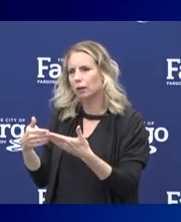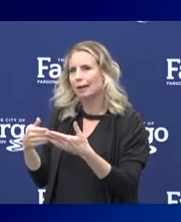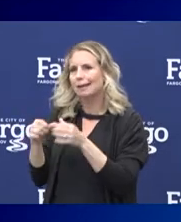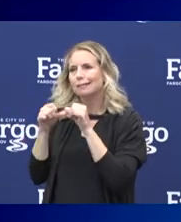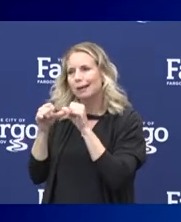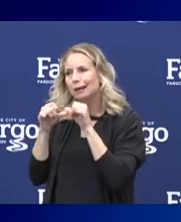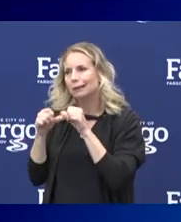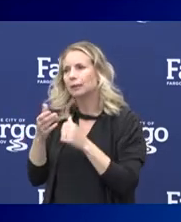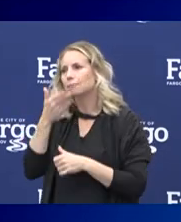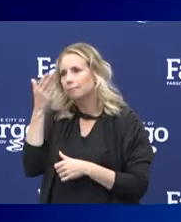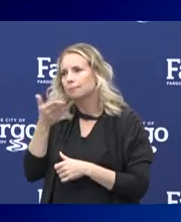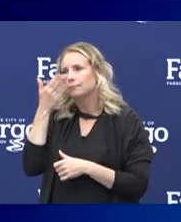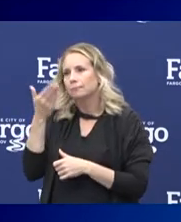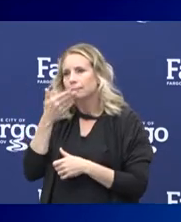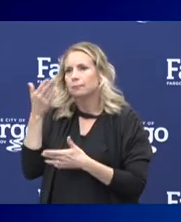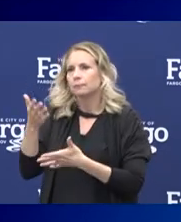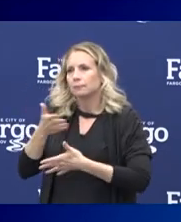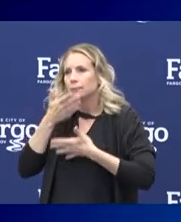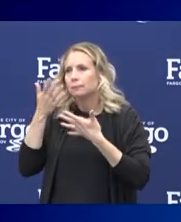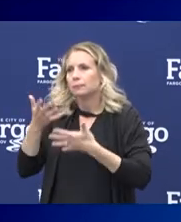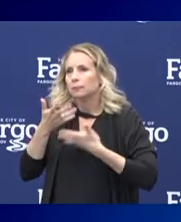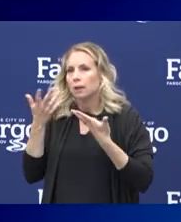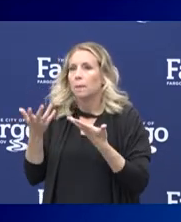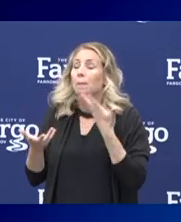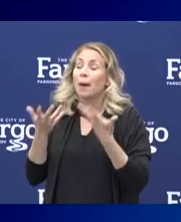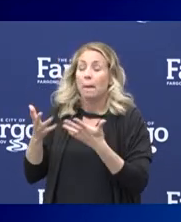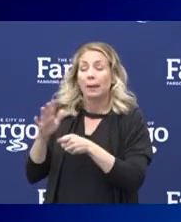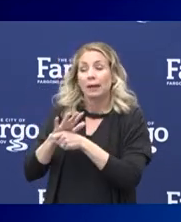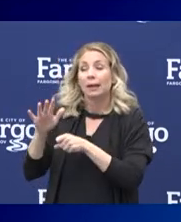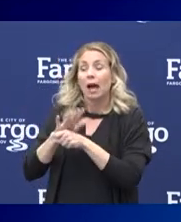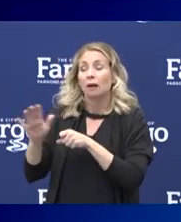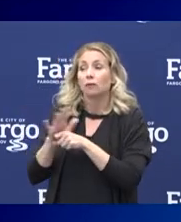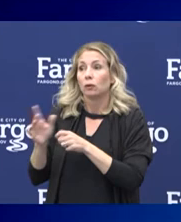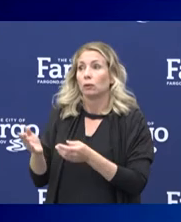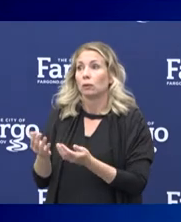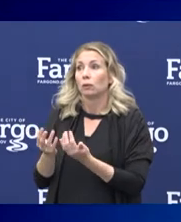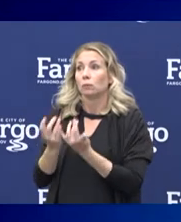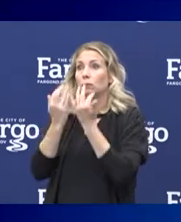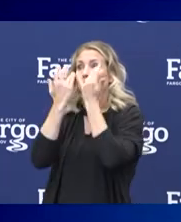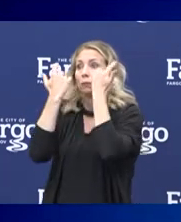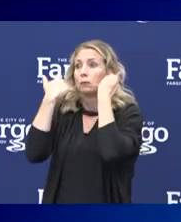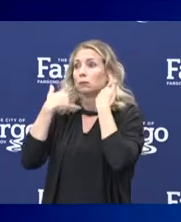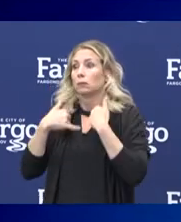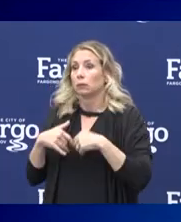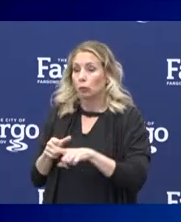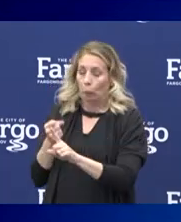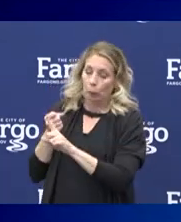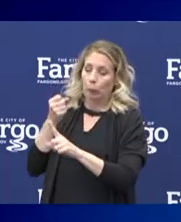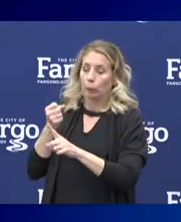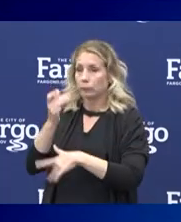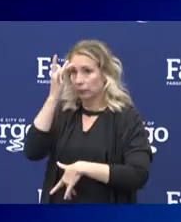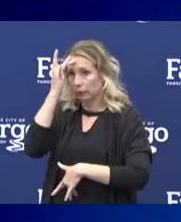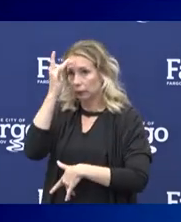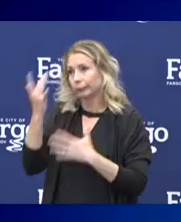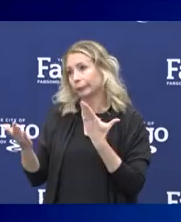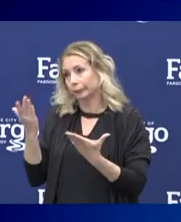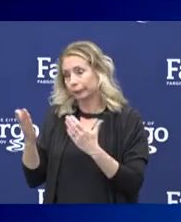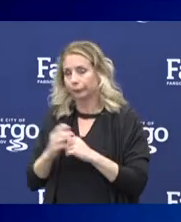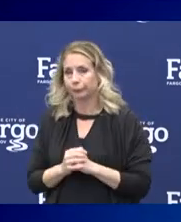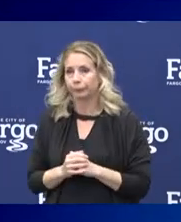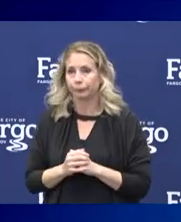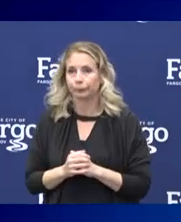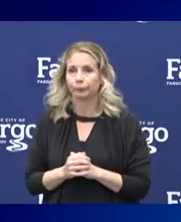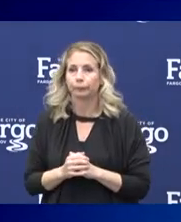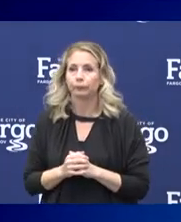you may get enough of an infectious inoculum to have a successful transmission or infection. So,